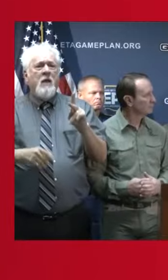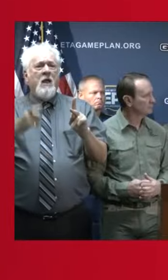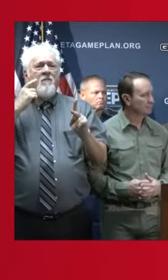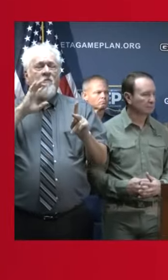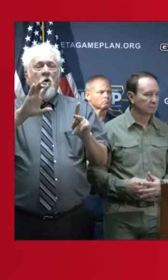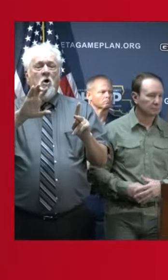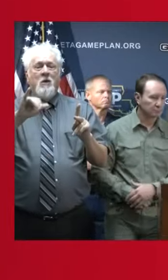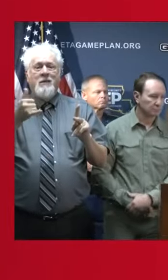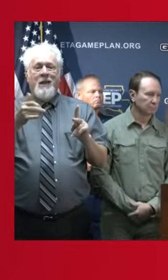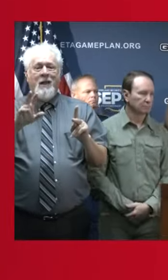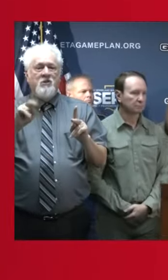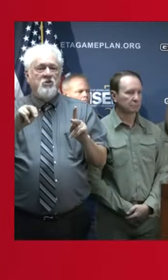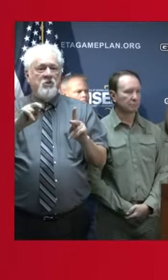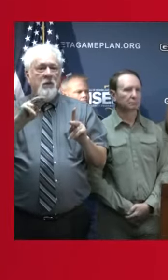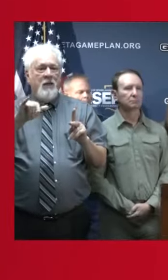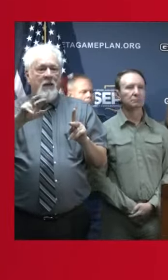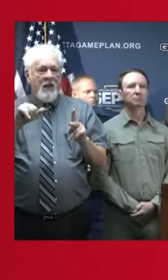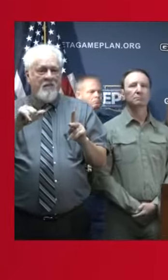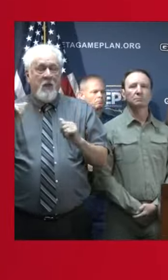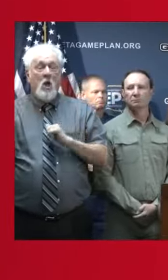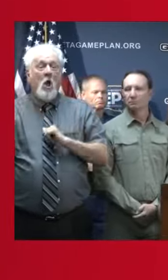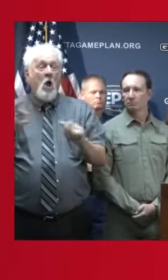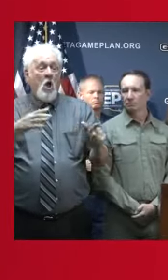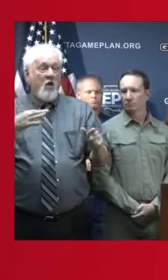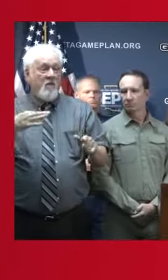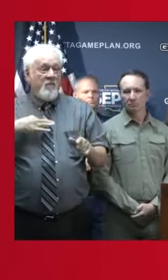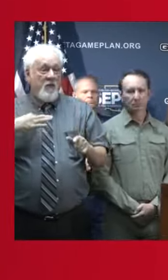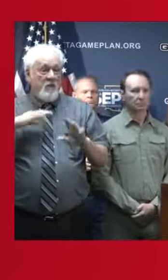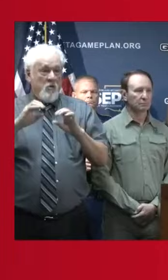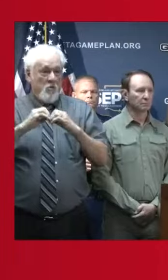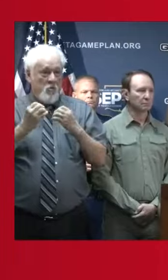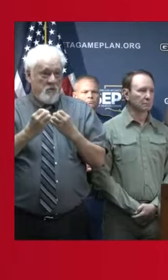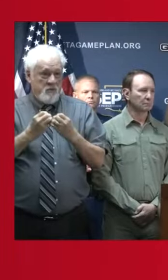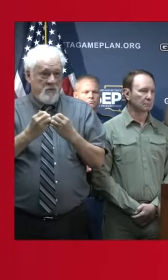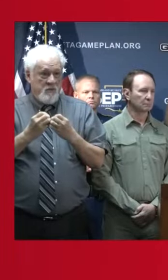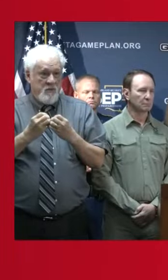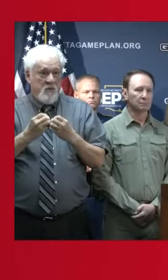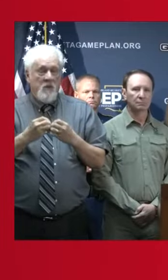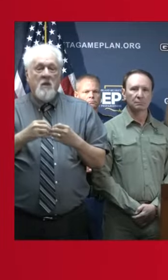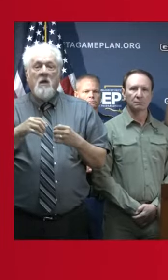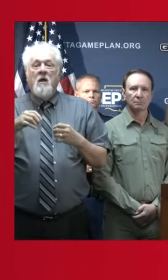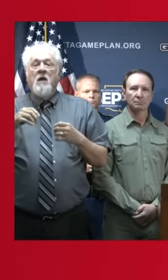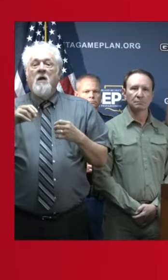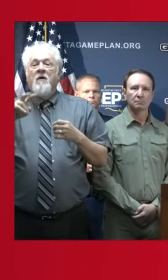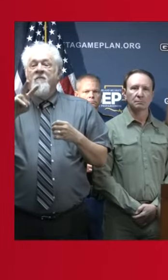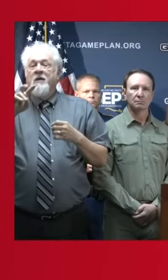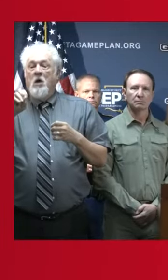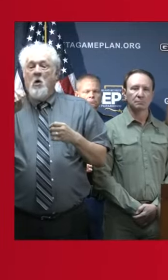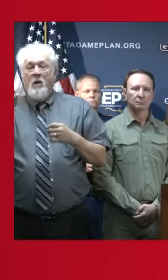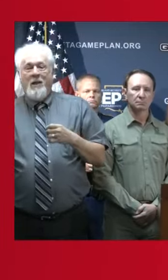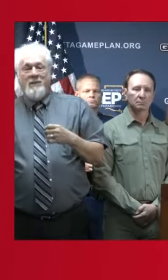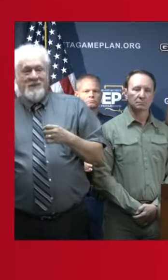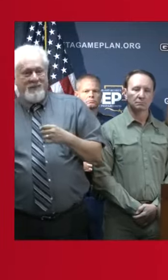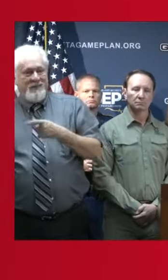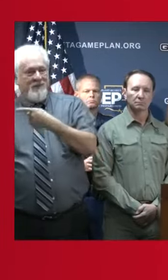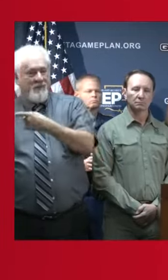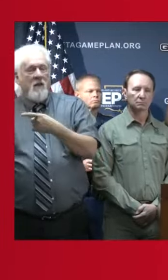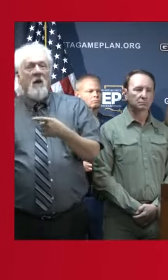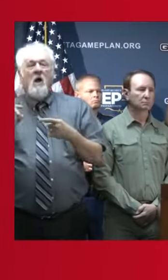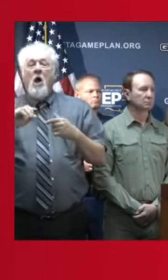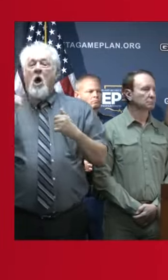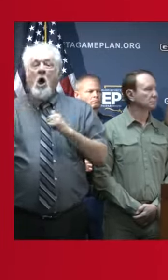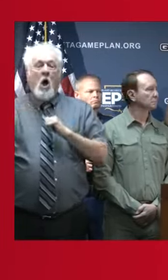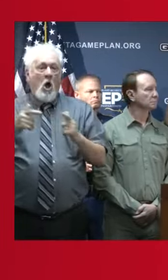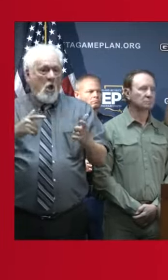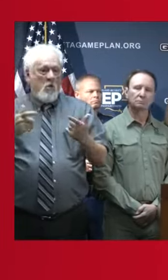Cajun Navy, all of the volunteer organizations active during a disaster—it's called VOAD is the acronym for it—are all